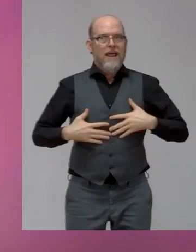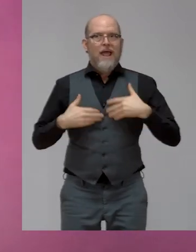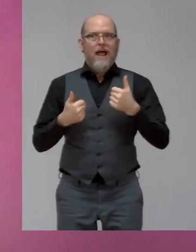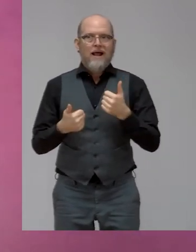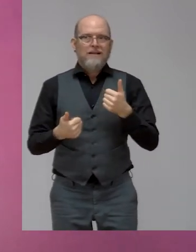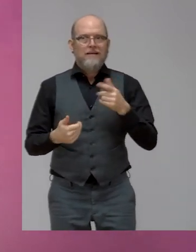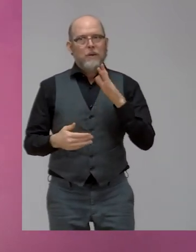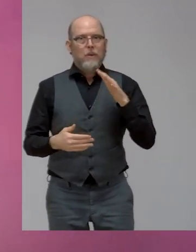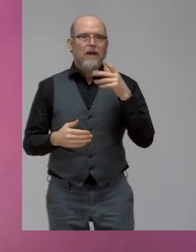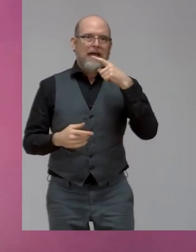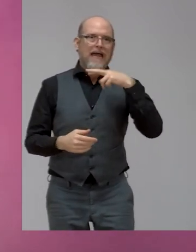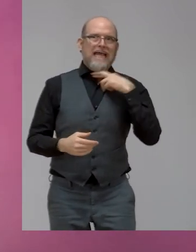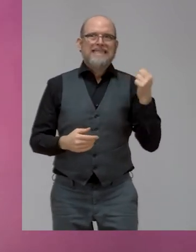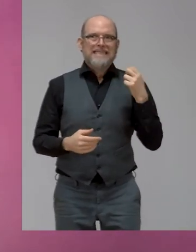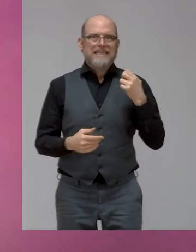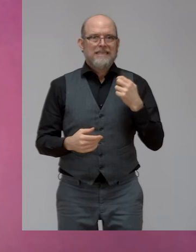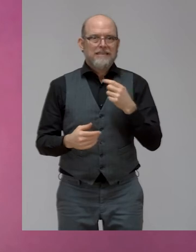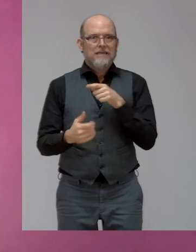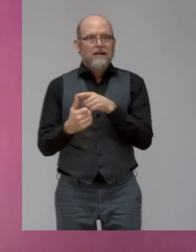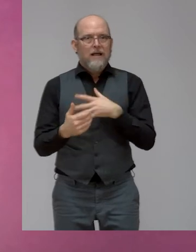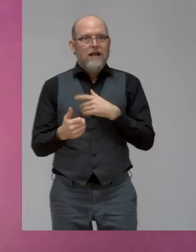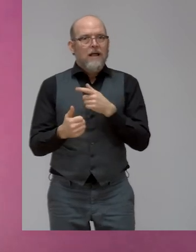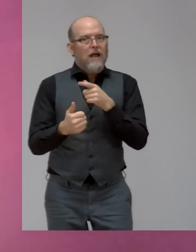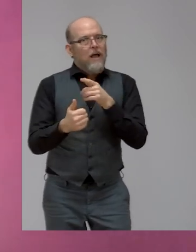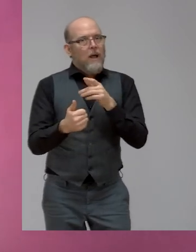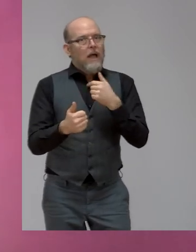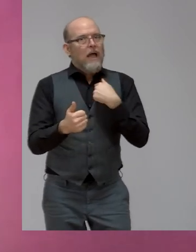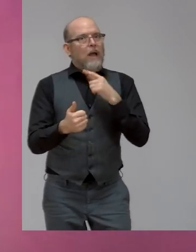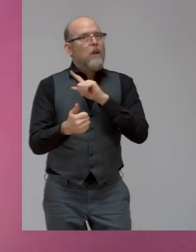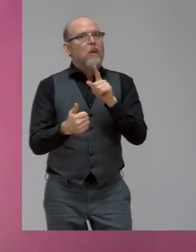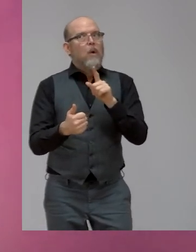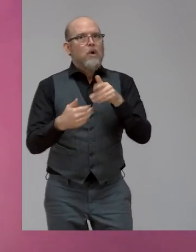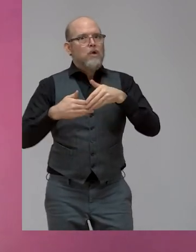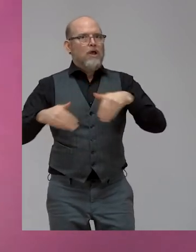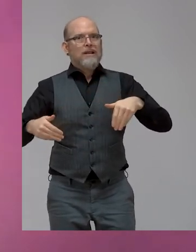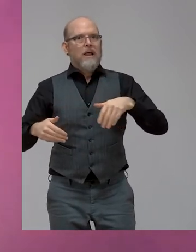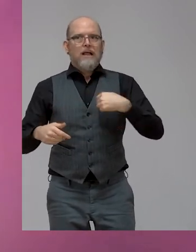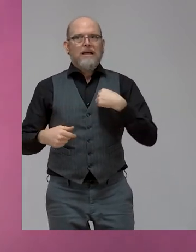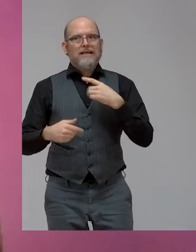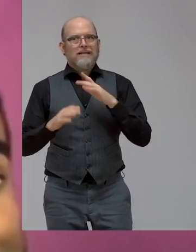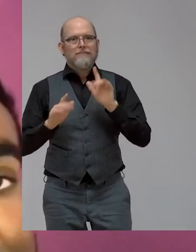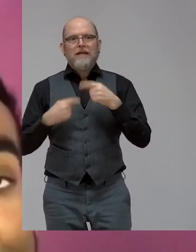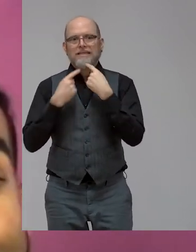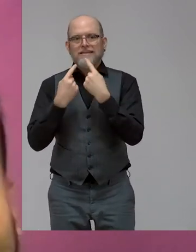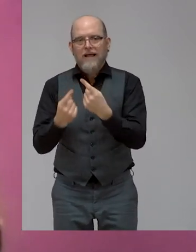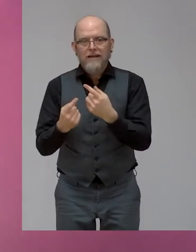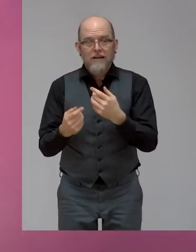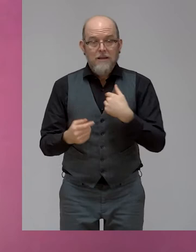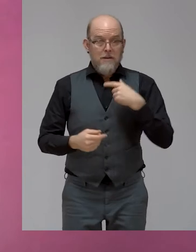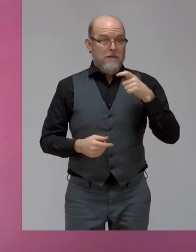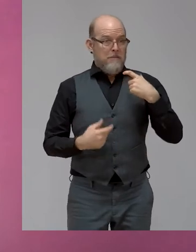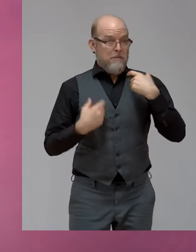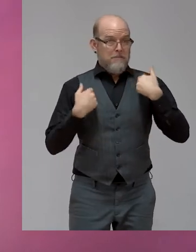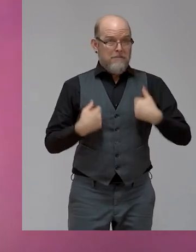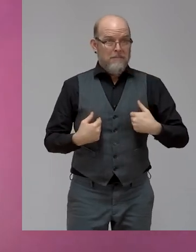is, is I'm extremely biased when I say this. I'm biased as a human being. I'm biased as an empath, and I'm